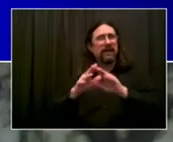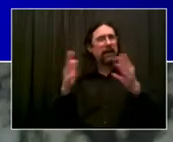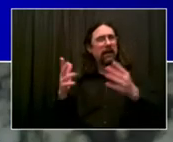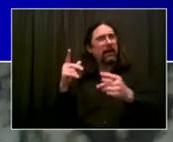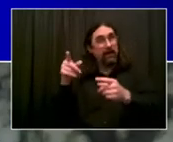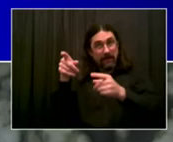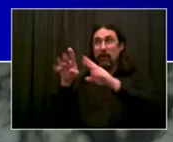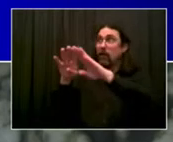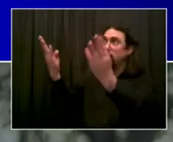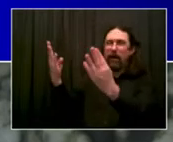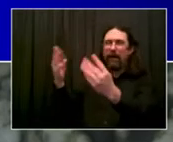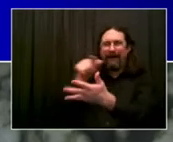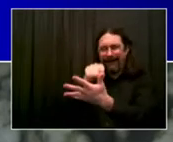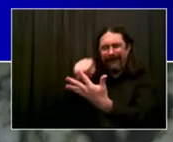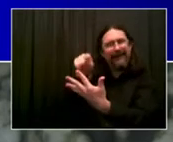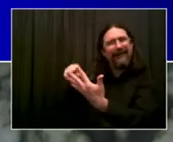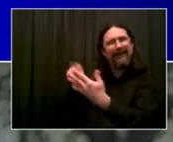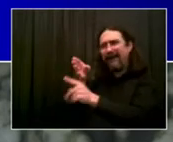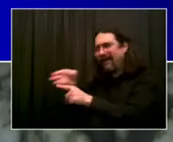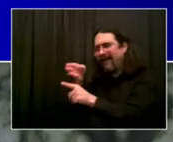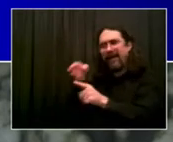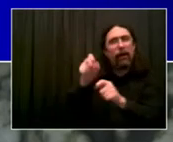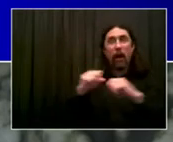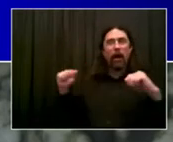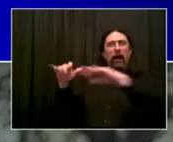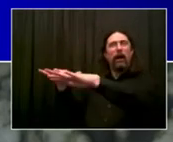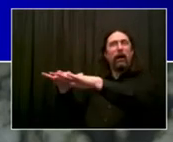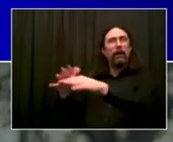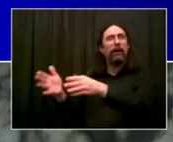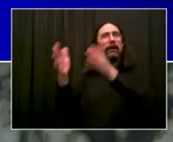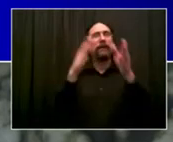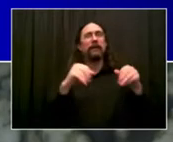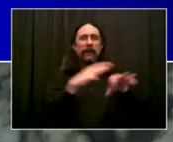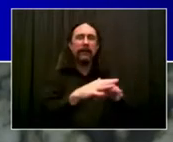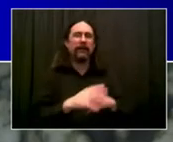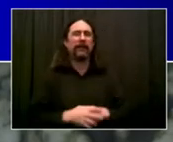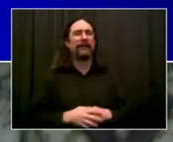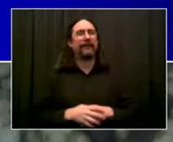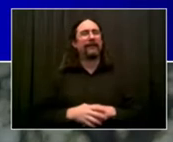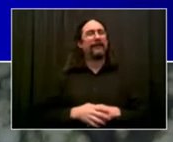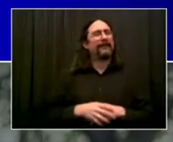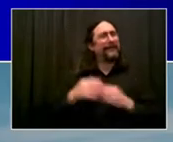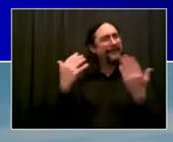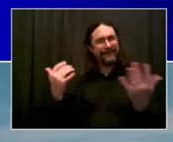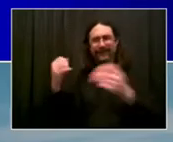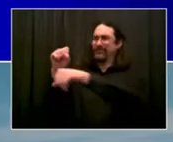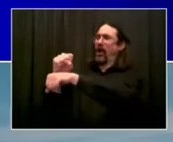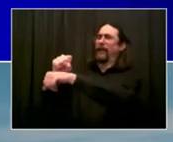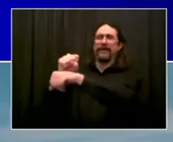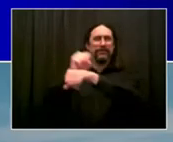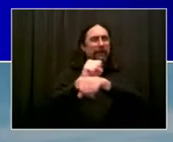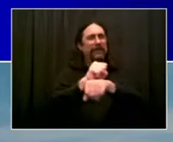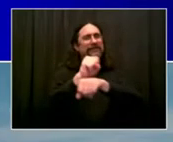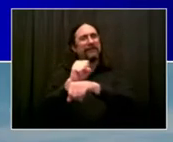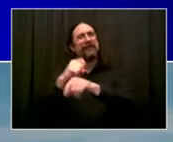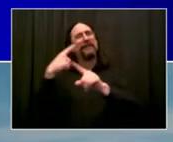Yorkers. So, this is going to be an amazing summer, and I can't tell you, I just, I am so excited. I don't have